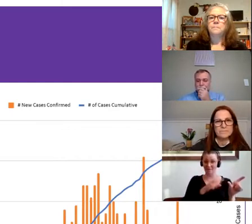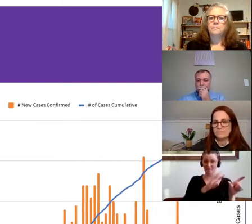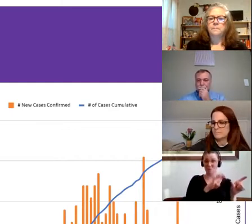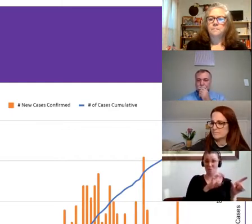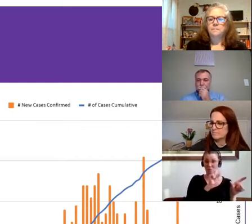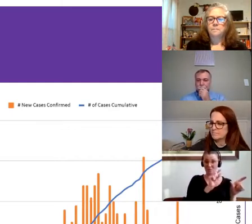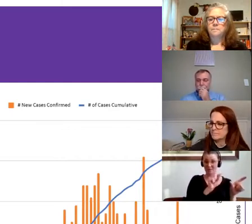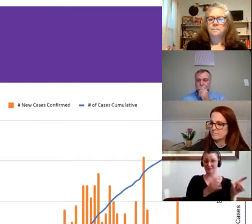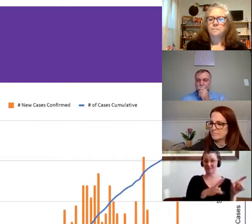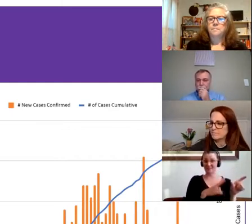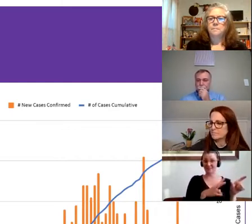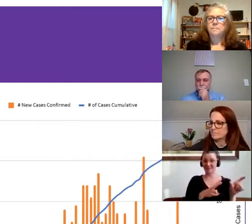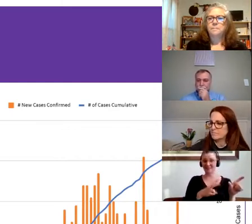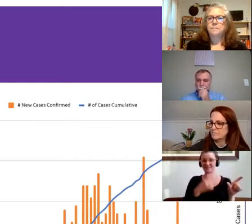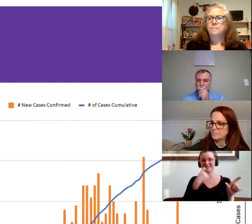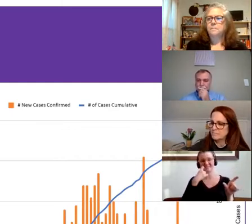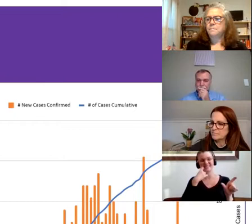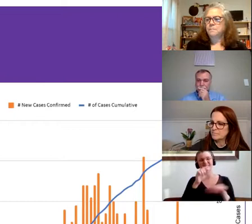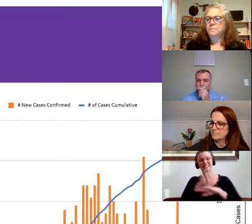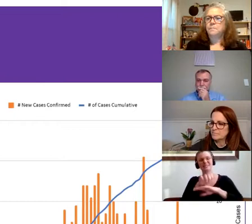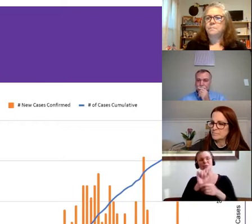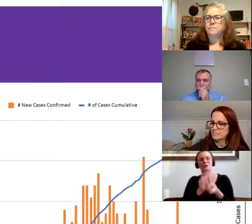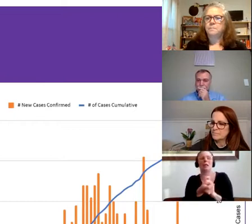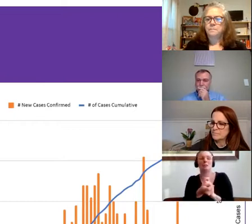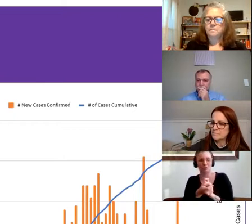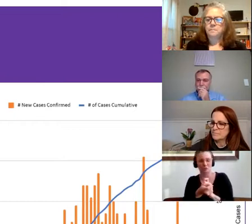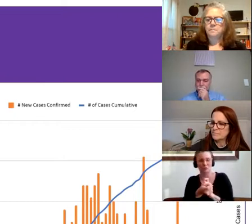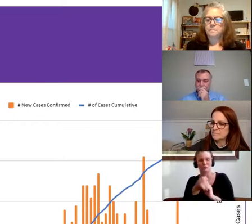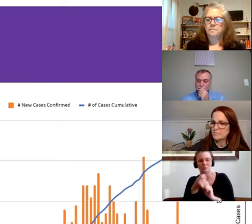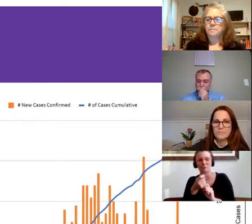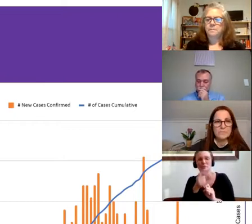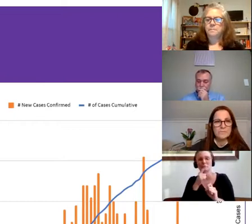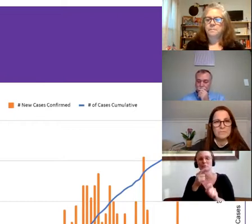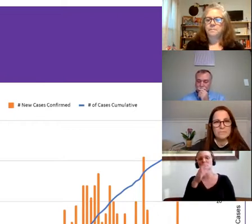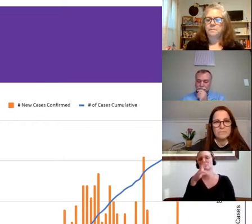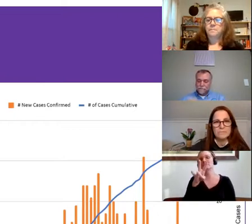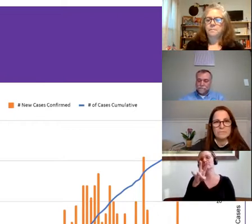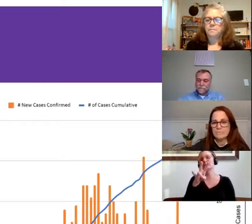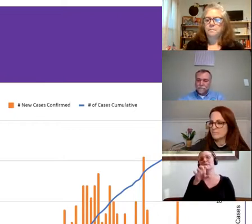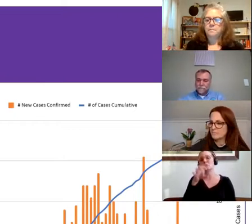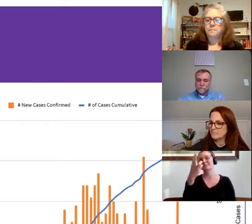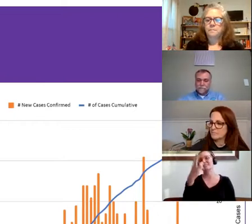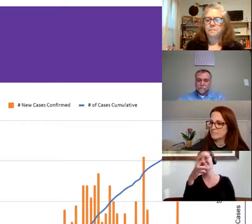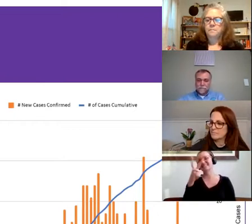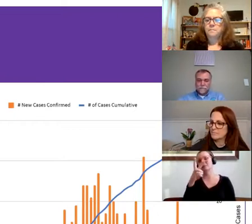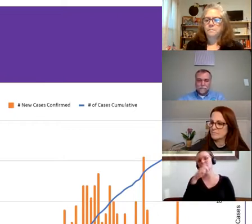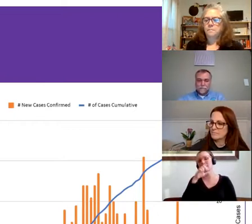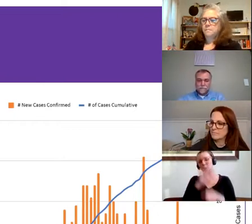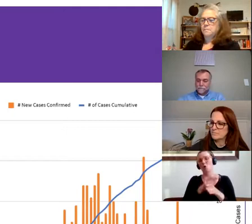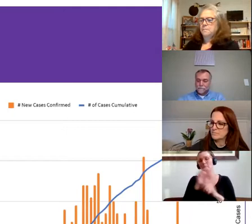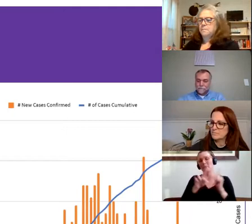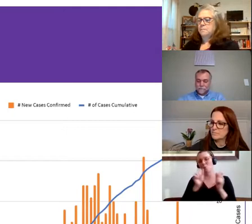changed. As of this evening, have officially 716 confirmed cases.